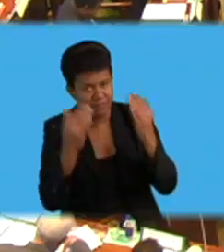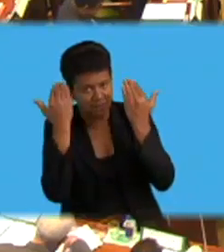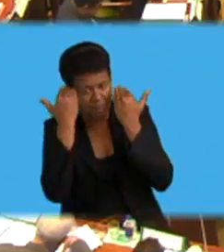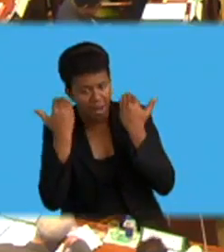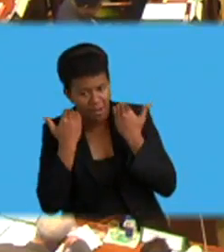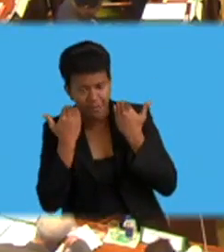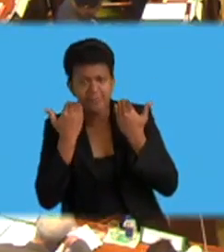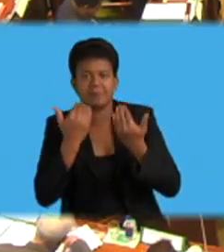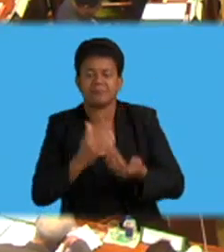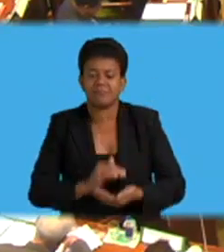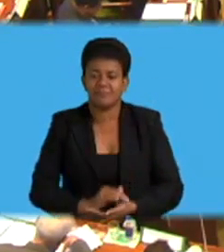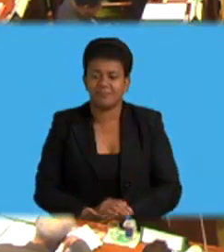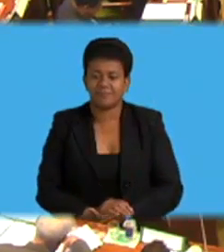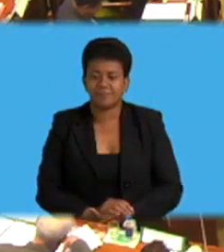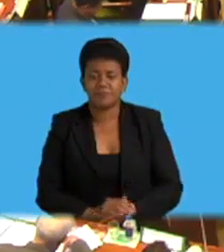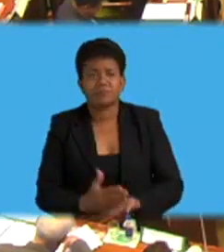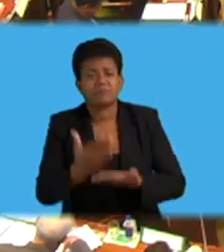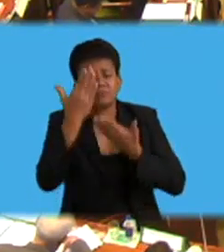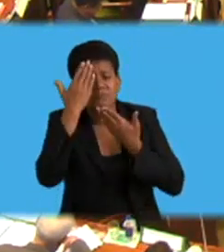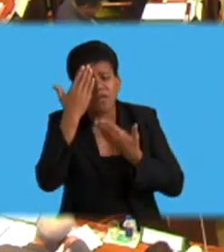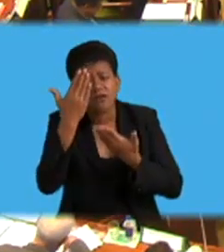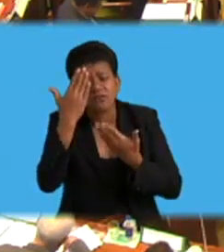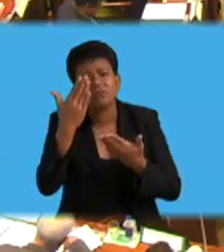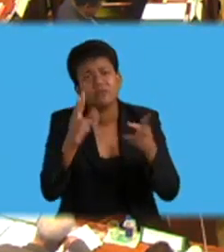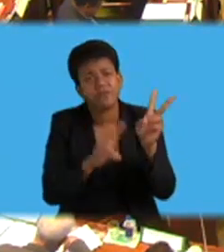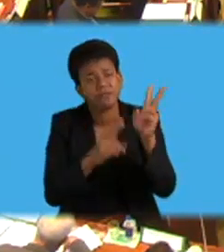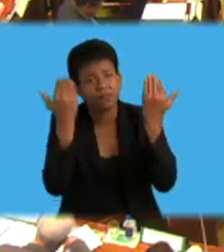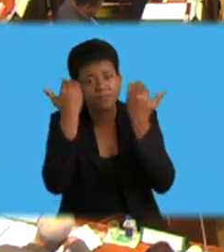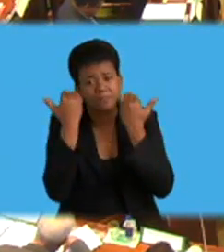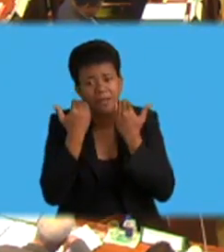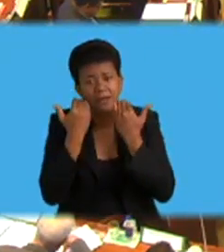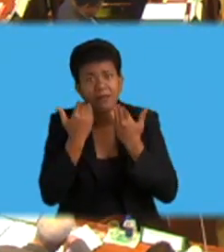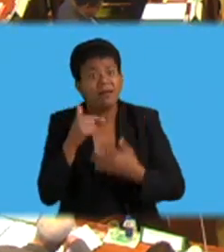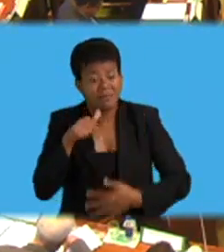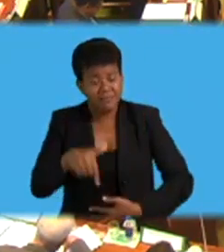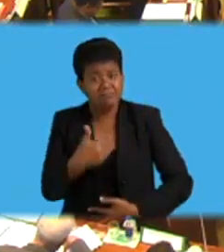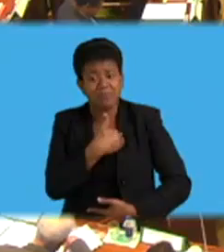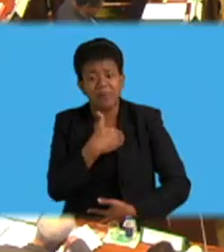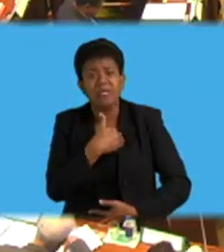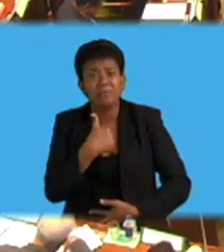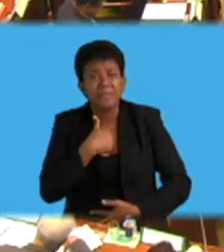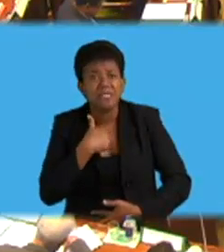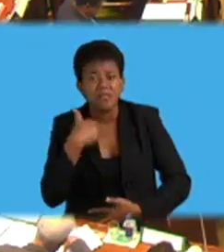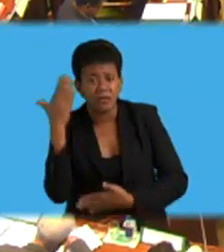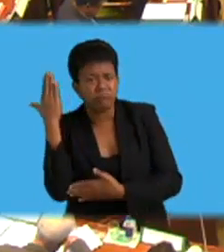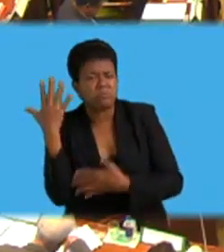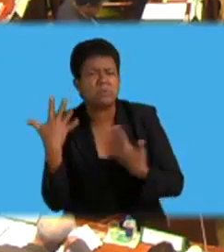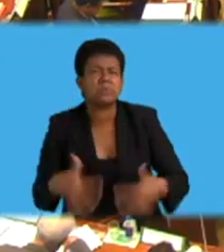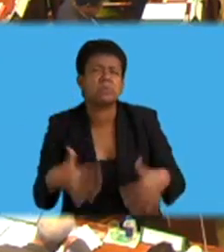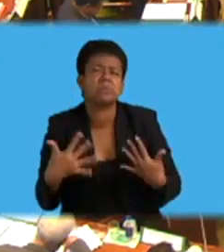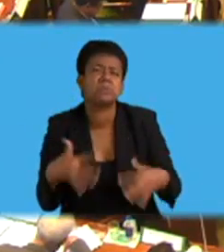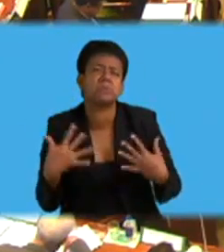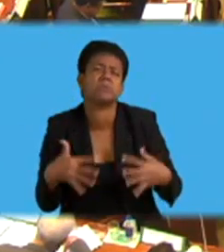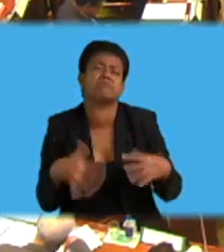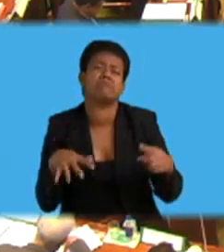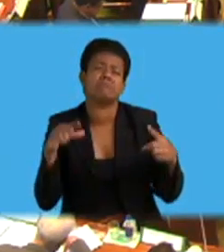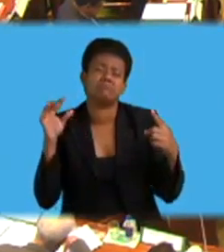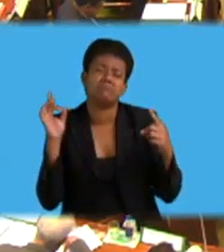Honorable Deputy Speaker, this morning I would like to make a statement on a very sensitive topic,